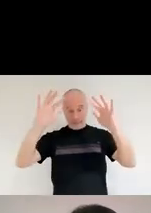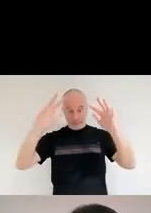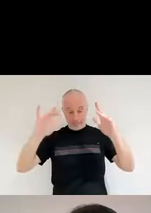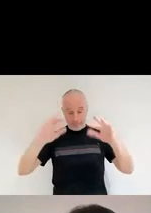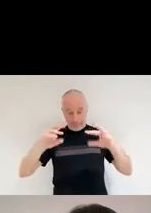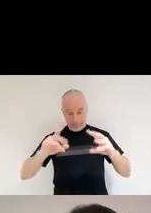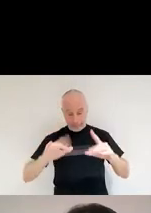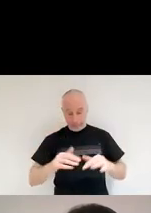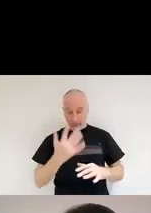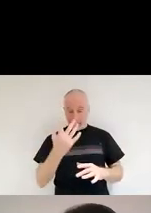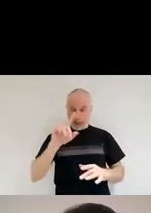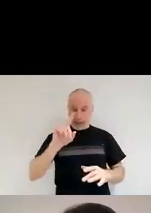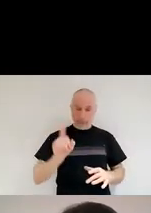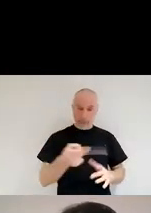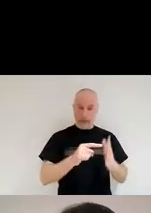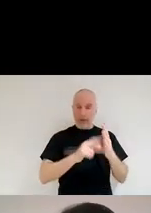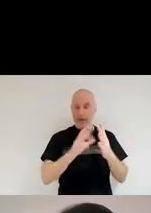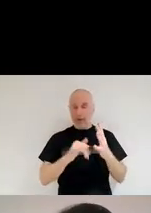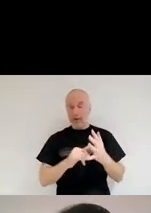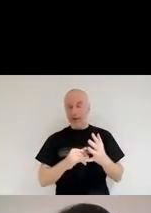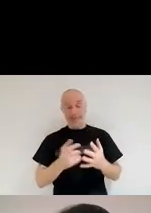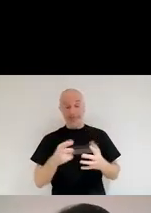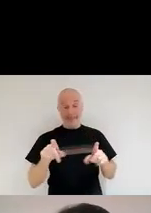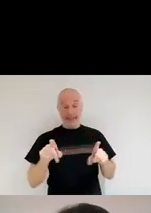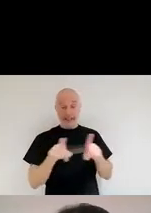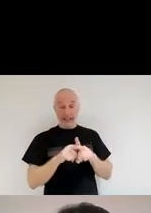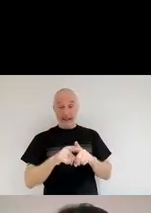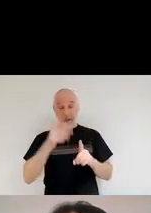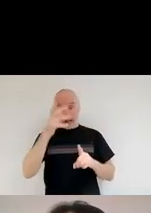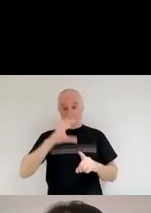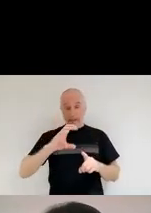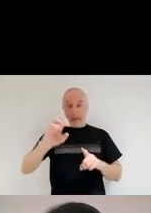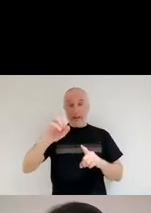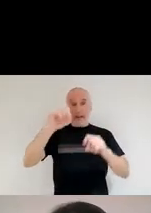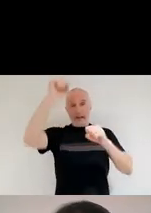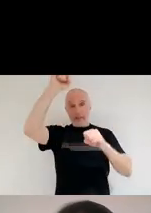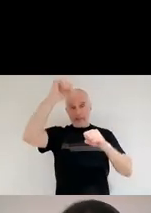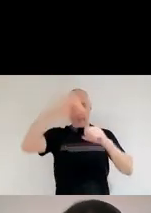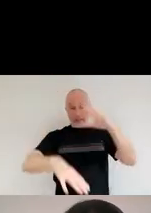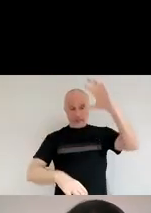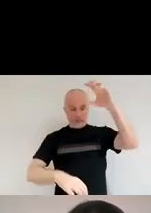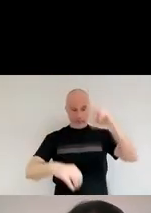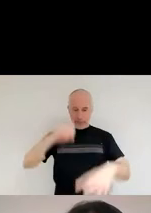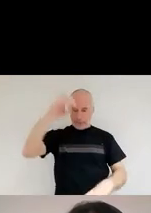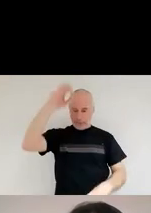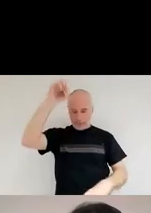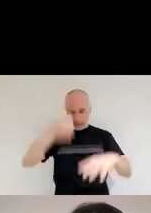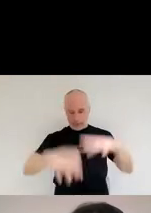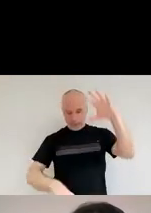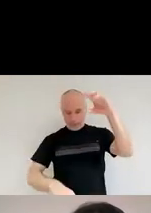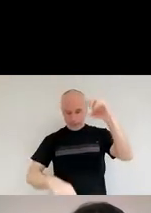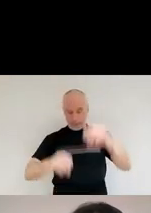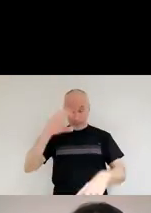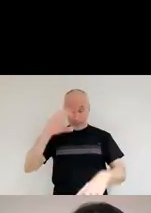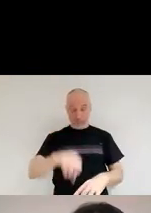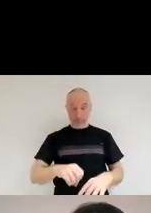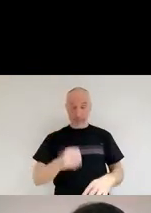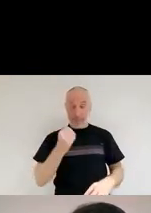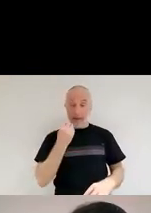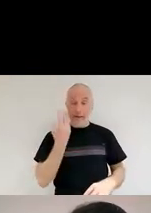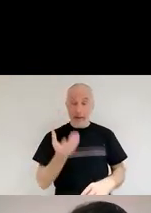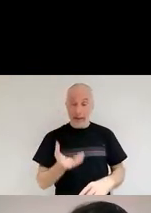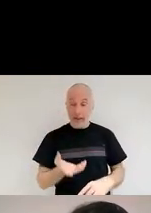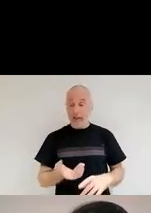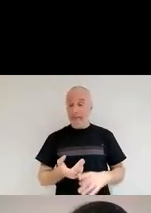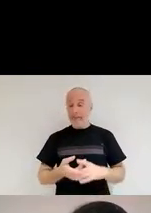dust elephants falling on the Earth every single day, right? So we were able to